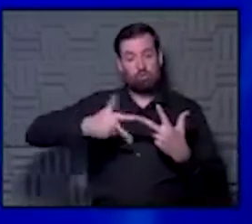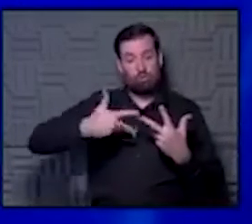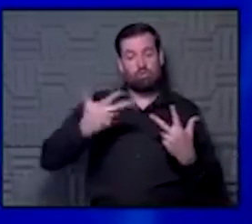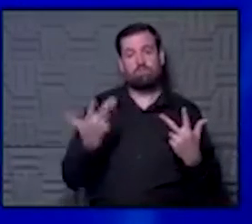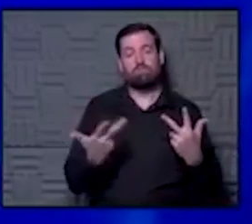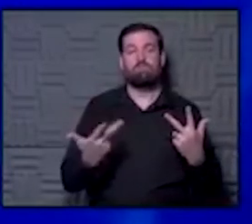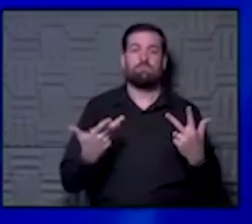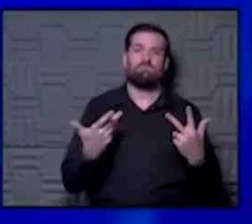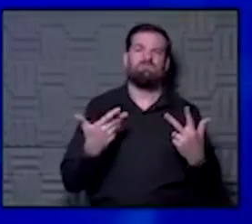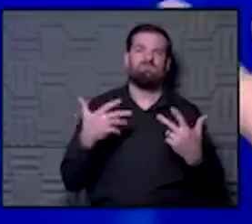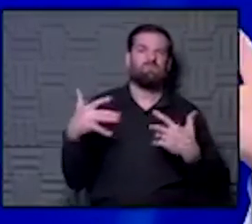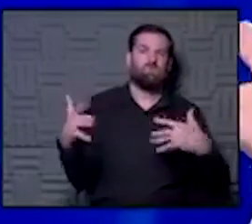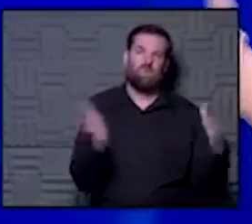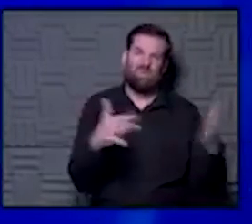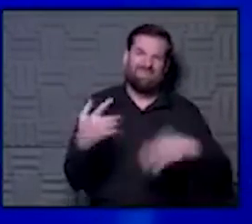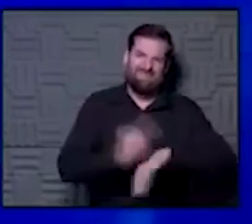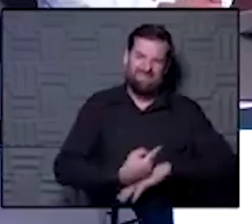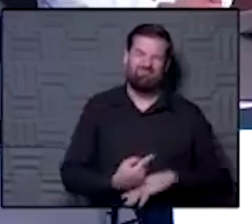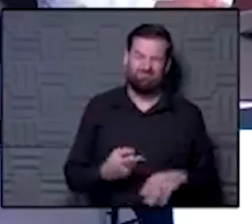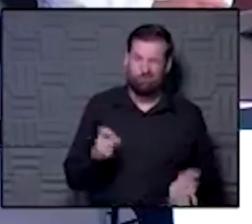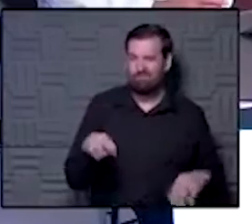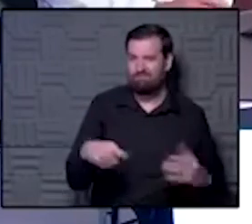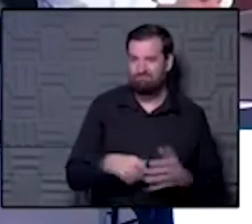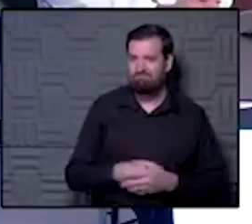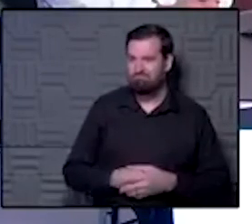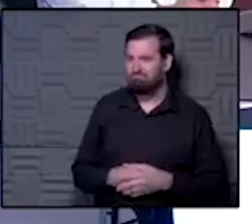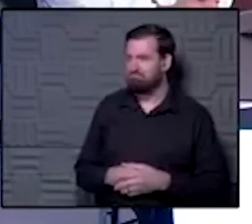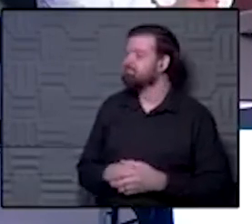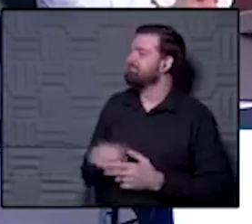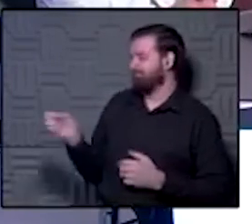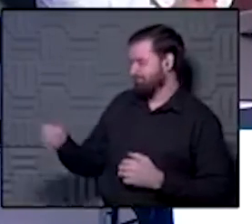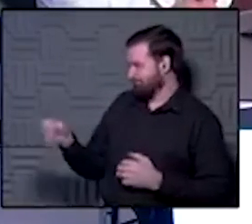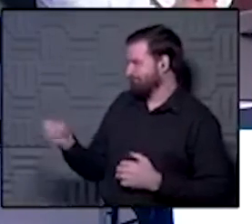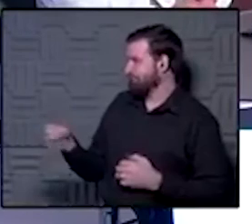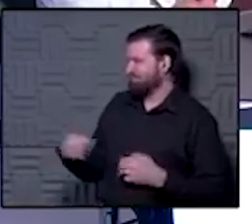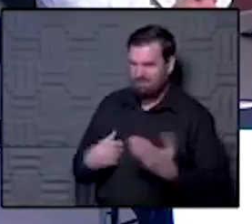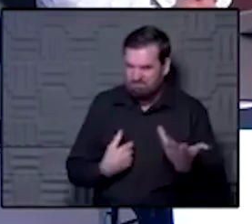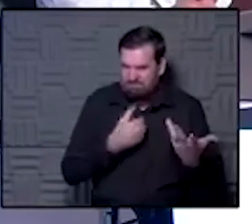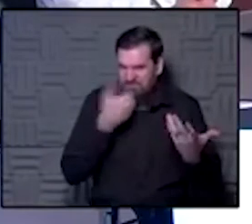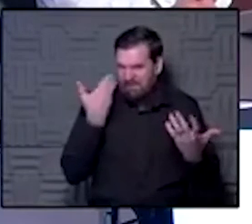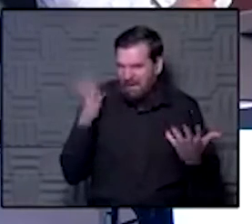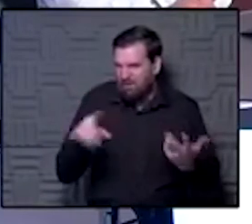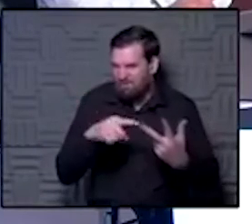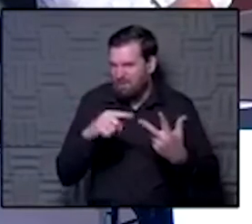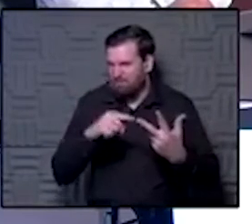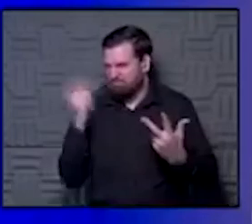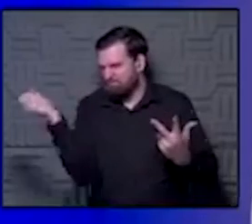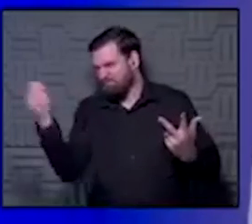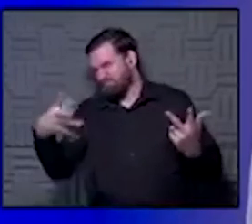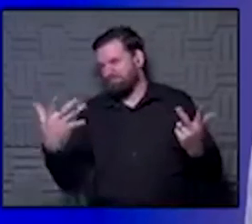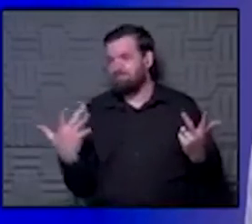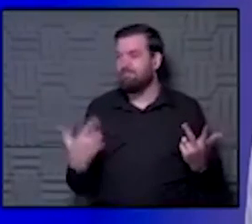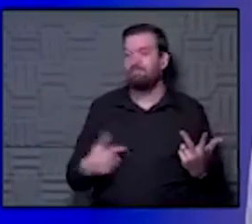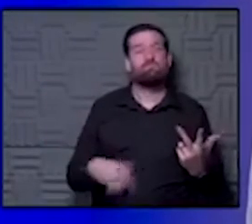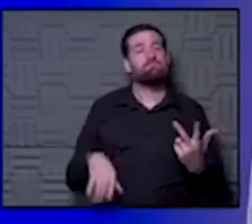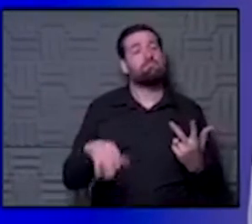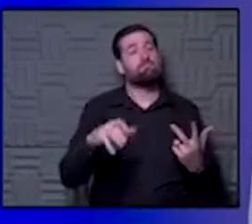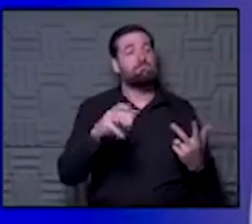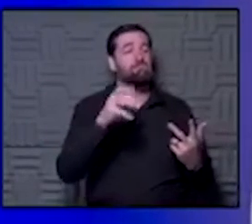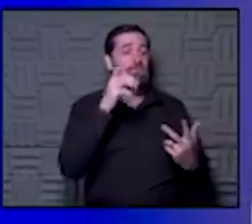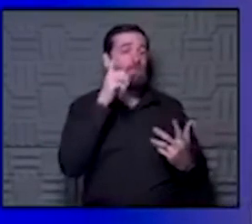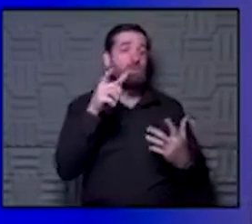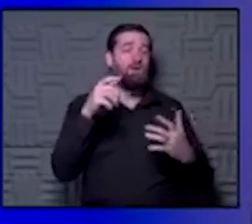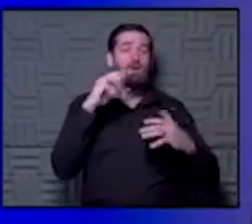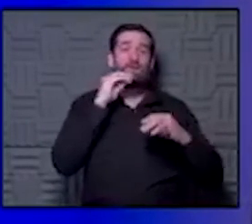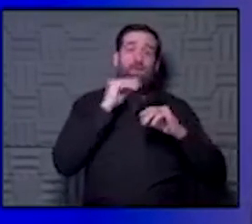try to do that on a windy day. Yeah, absolutely. I mean, I think you're going to be running through breath